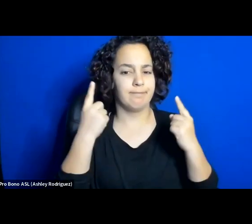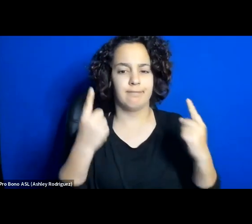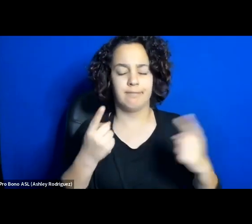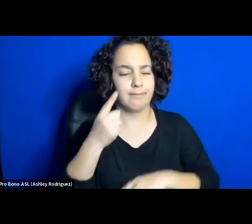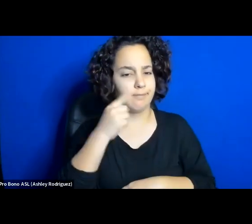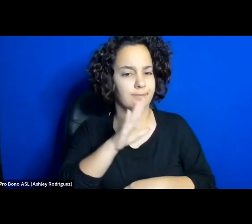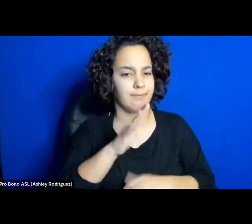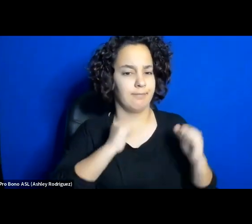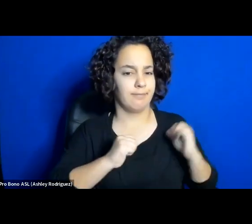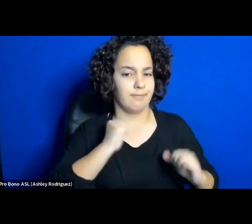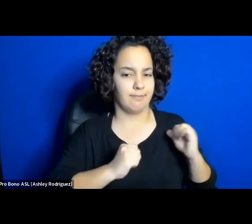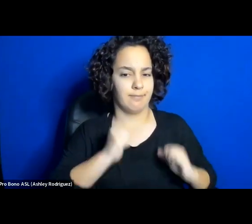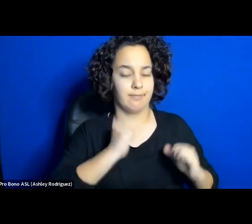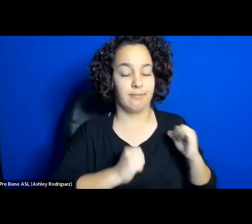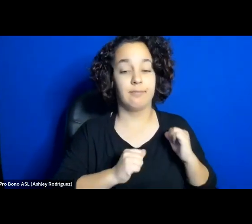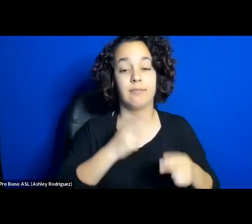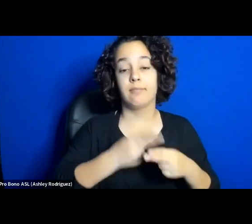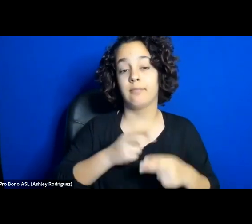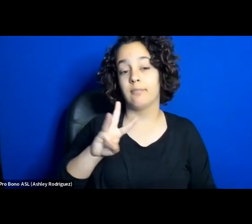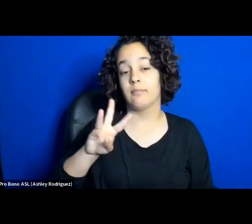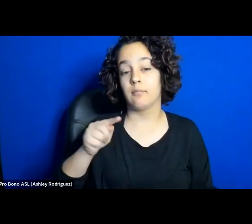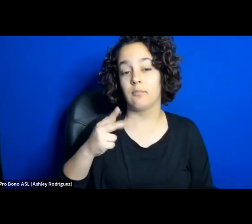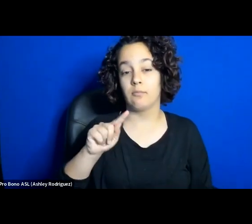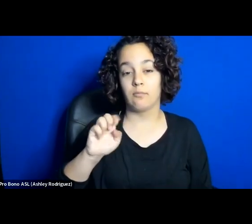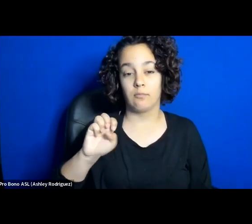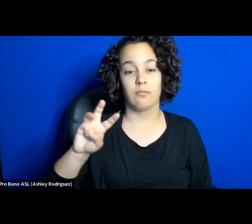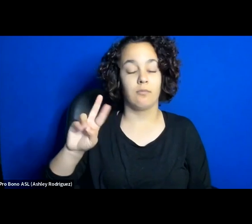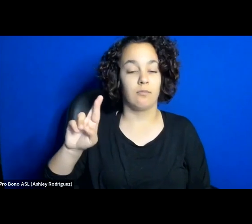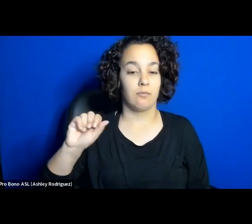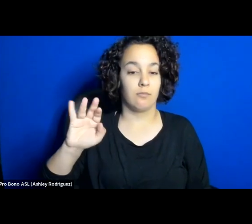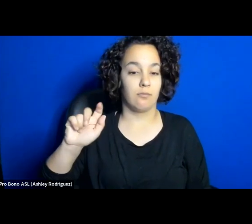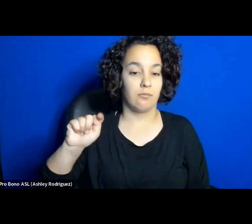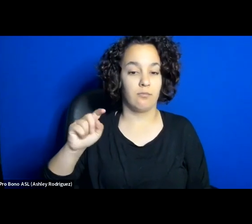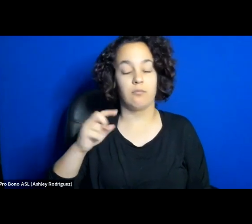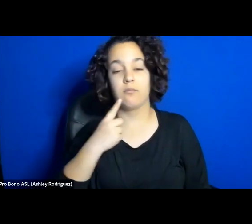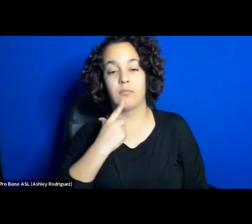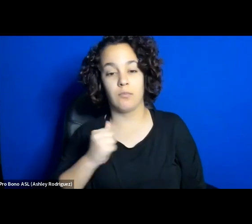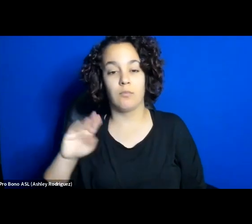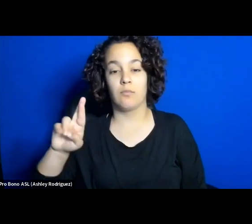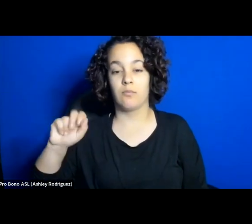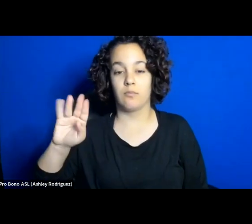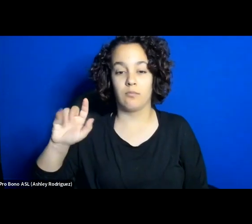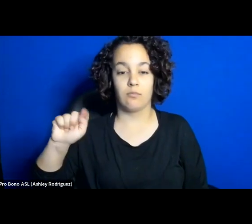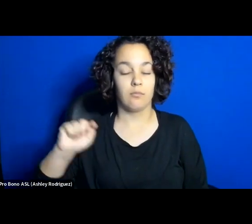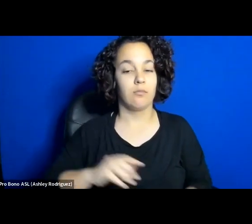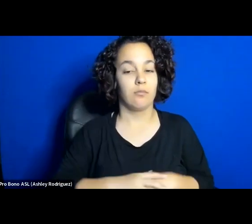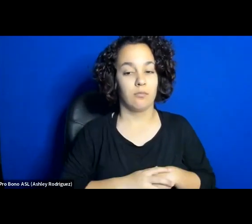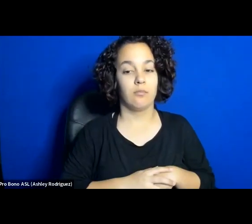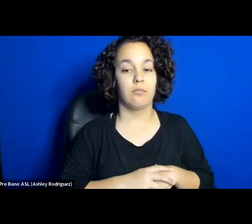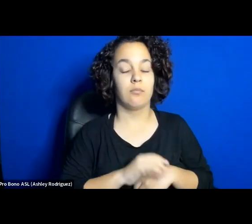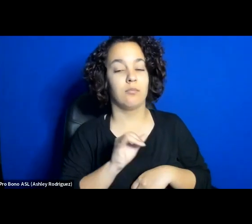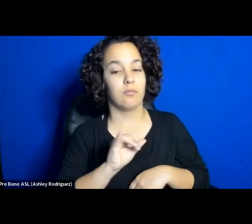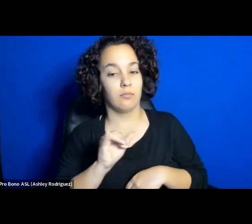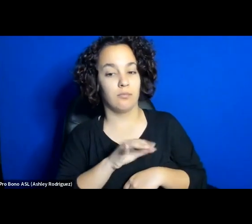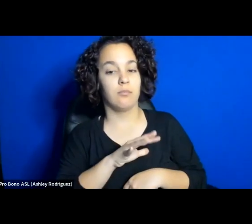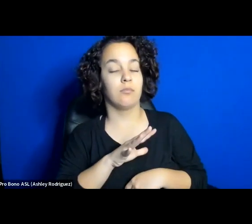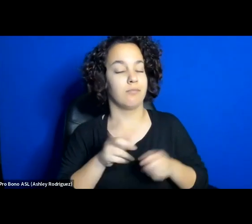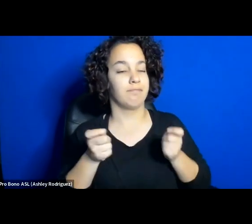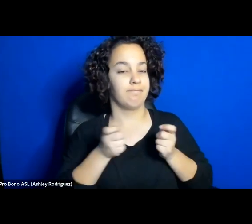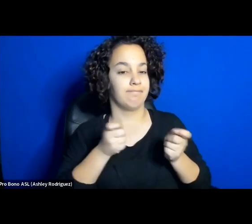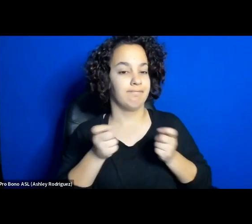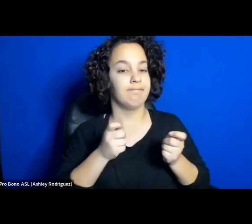play, White Rabbit, Red Rabbit, and the artistic director of Berlin-based theatre company, Nassim Soleimampur